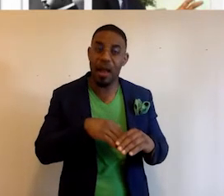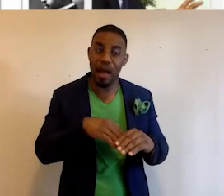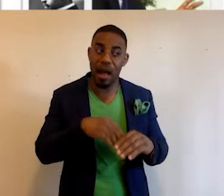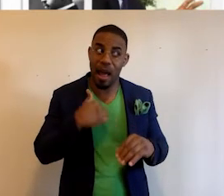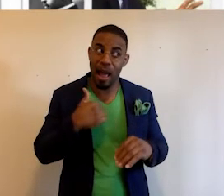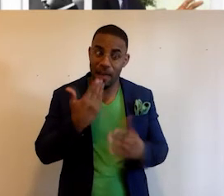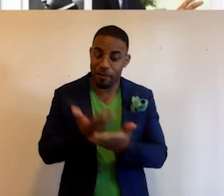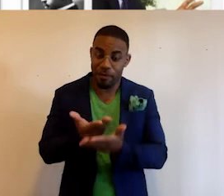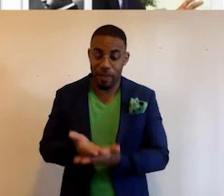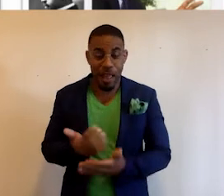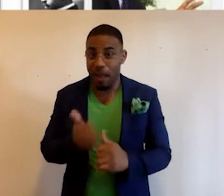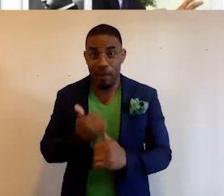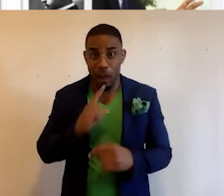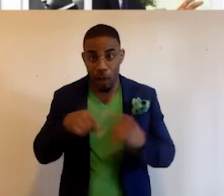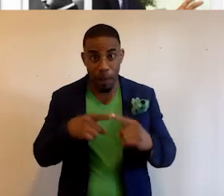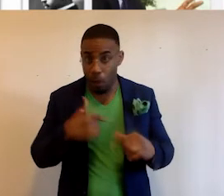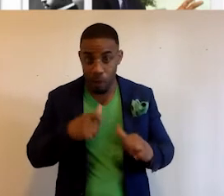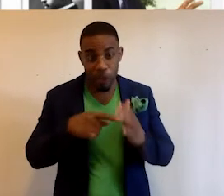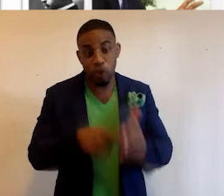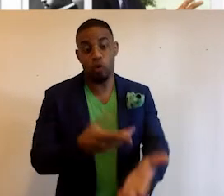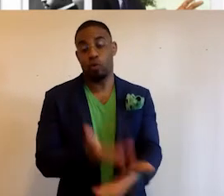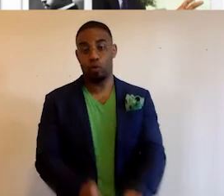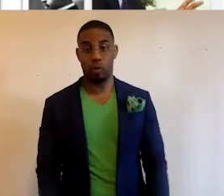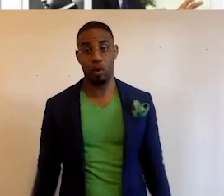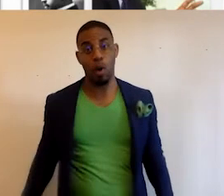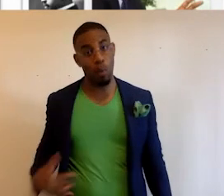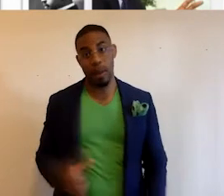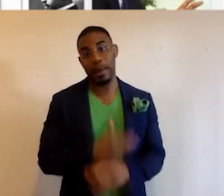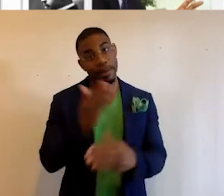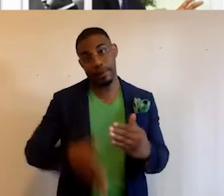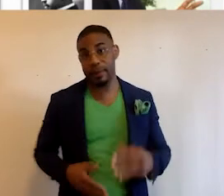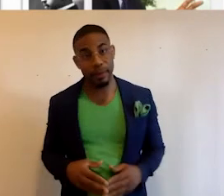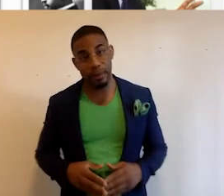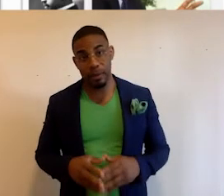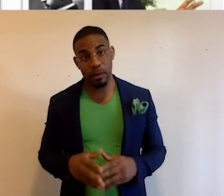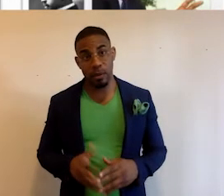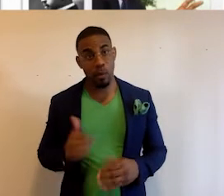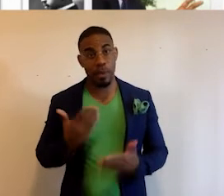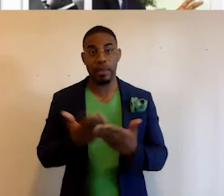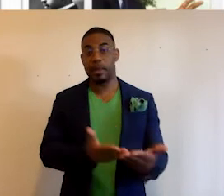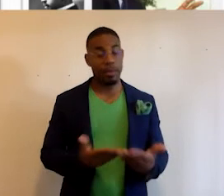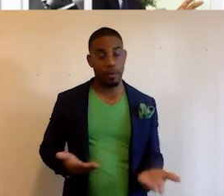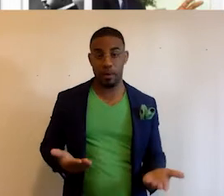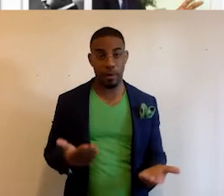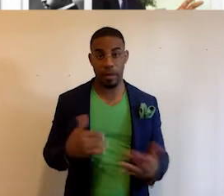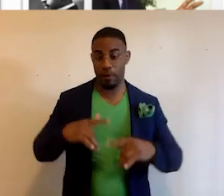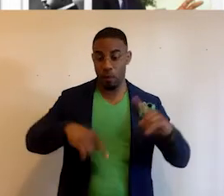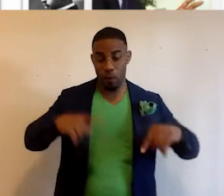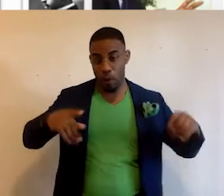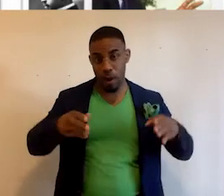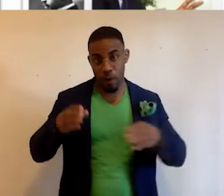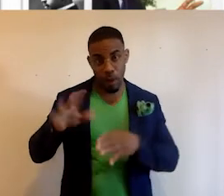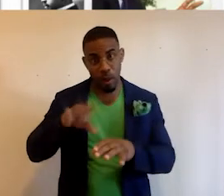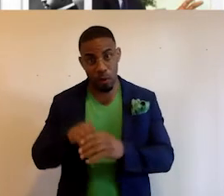receipts. Everything I talk about, we can demonstrate, because we get it done. And we can deliver, we are delivering it through a variety of channels,